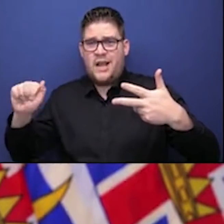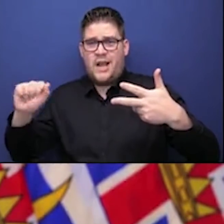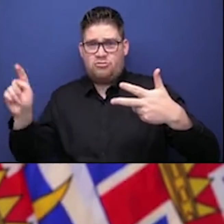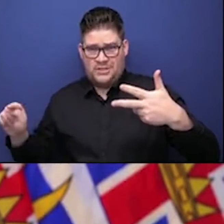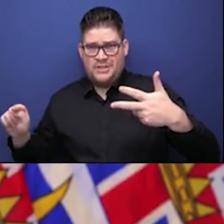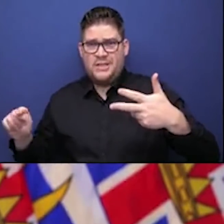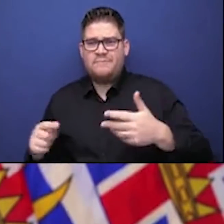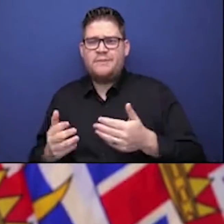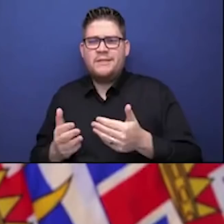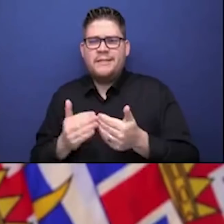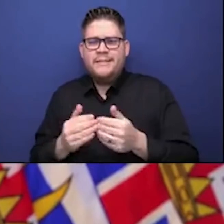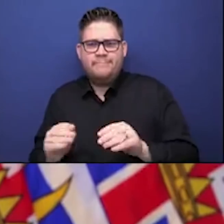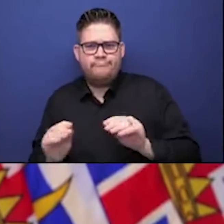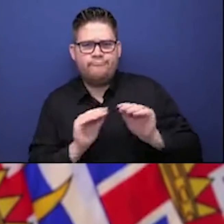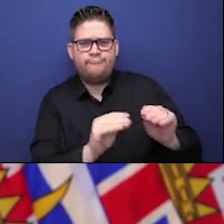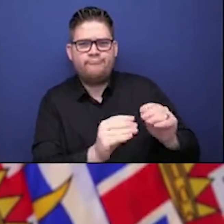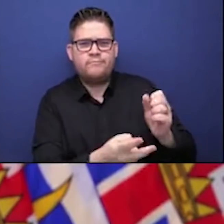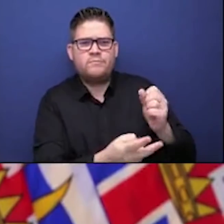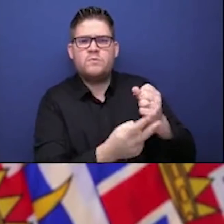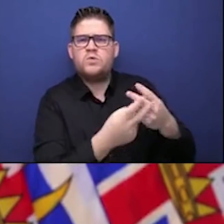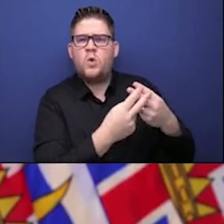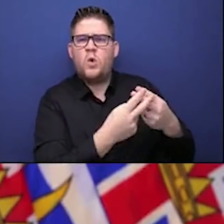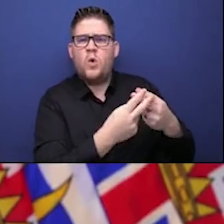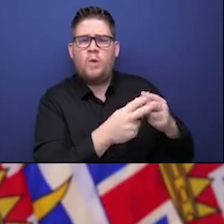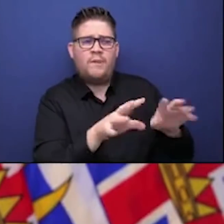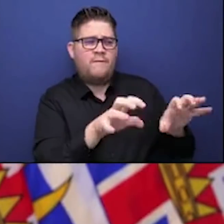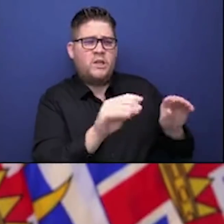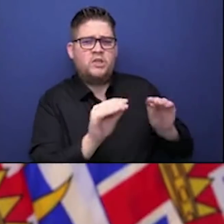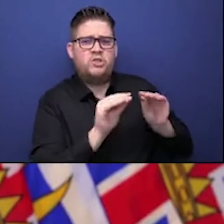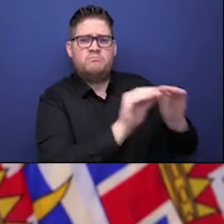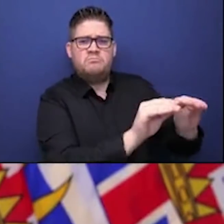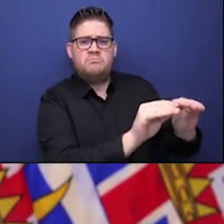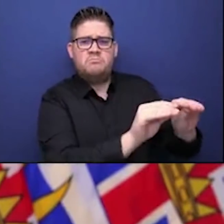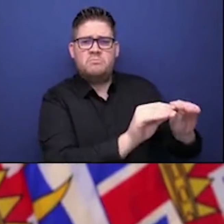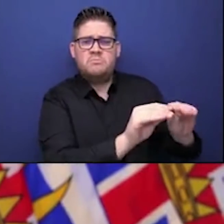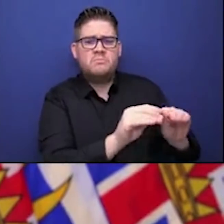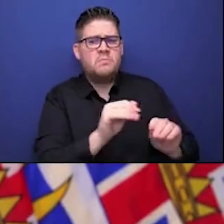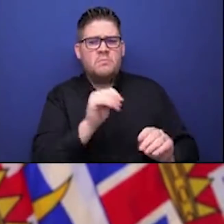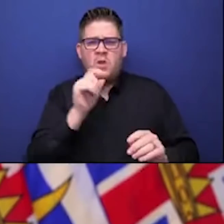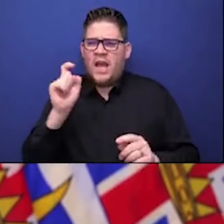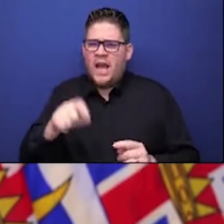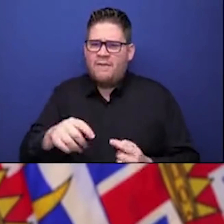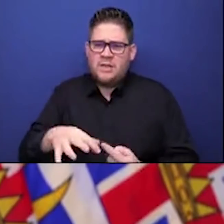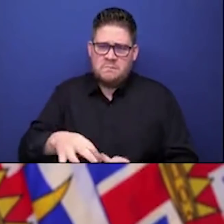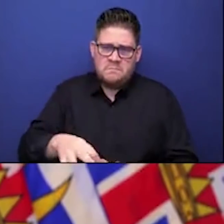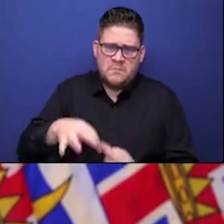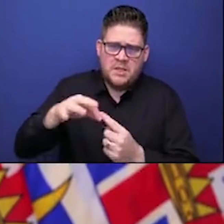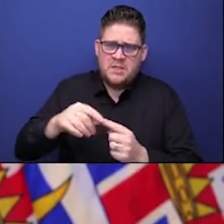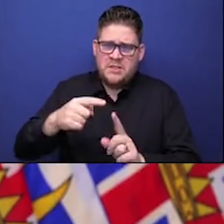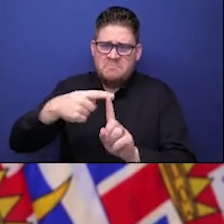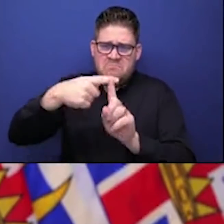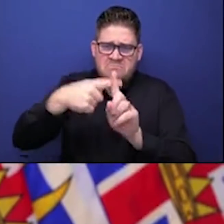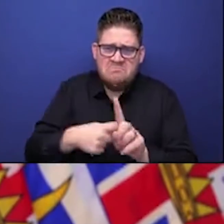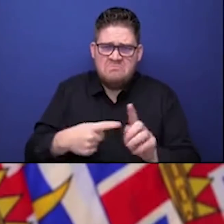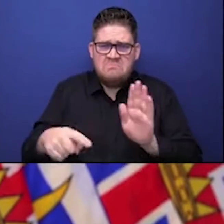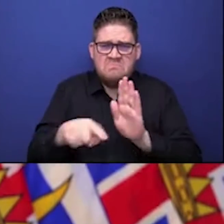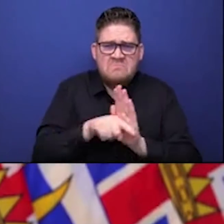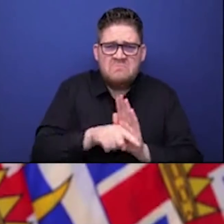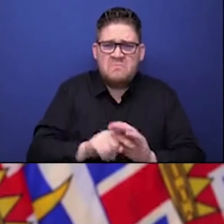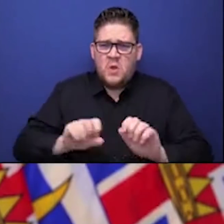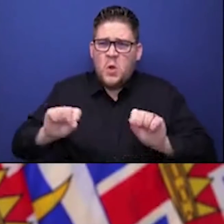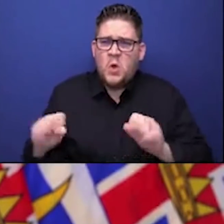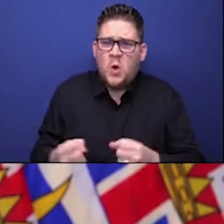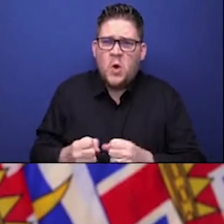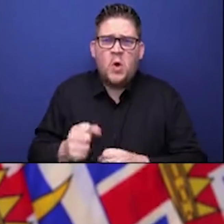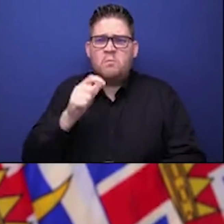world. That means we can use our community infrastructure and we can be much more flexible on how we can immunize people.